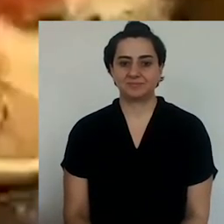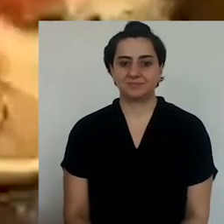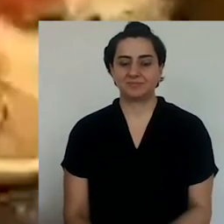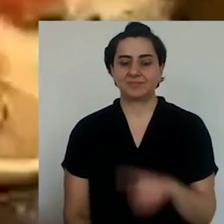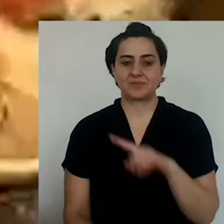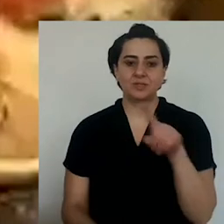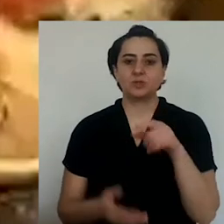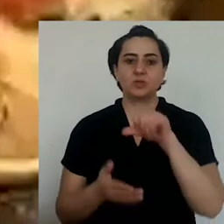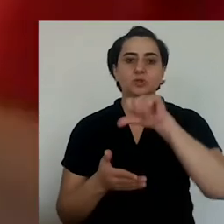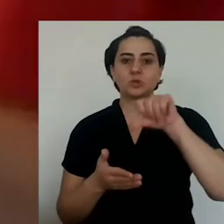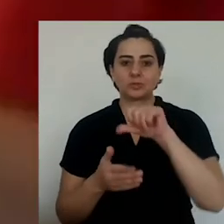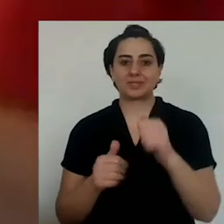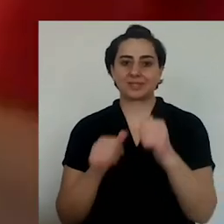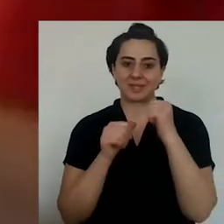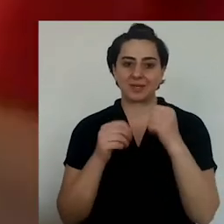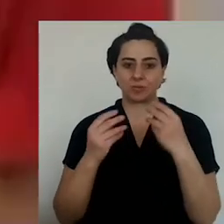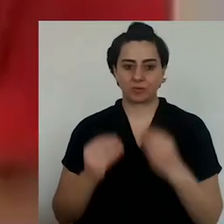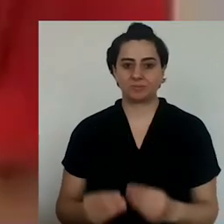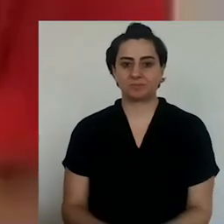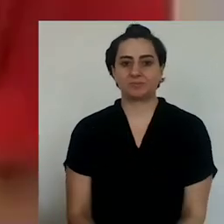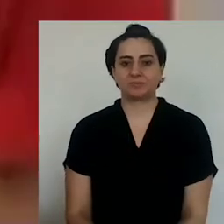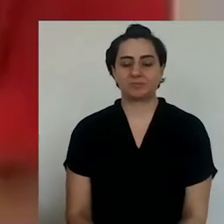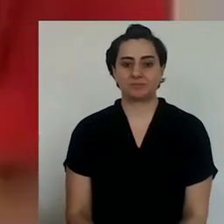slightly cooked.